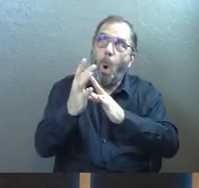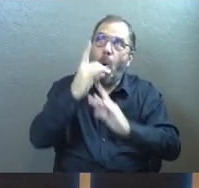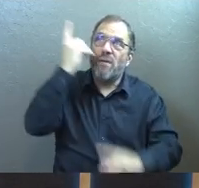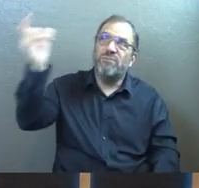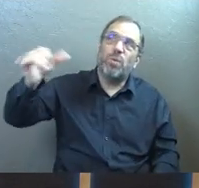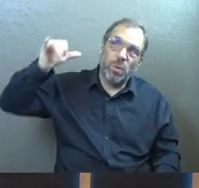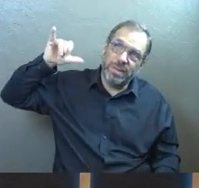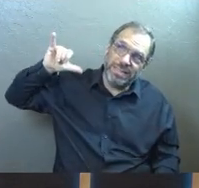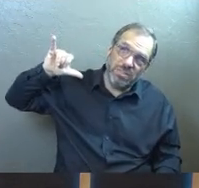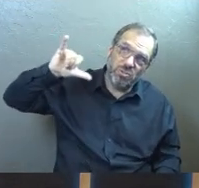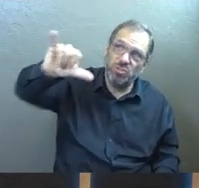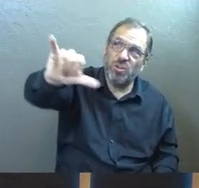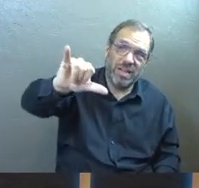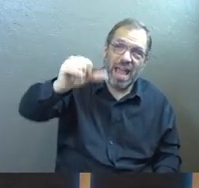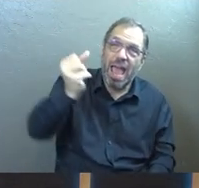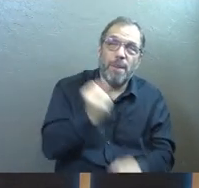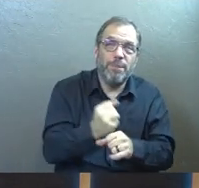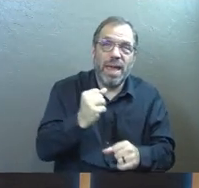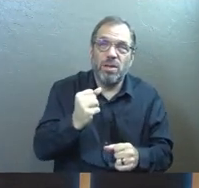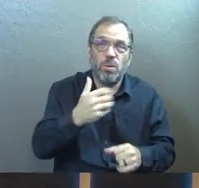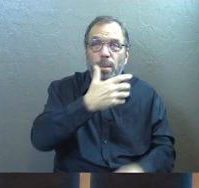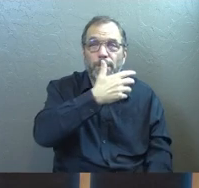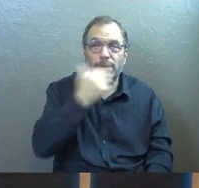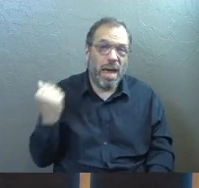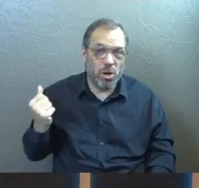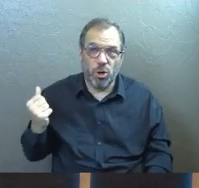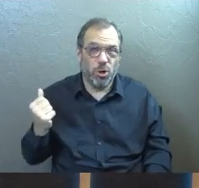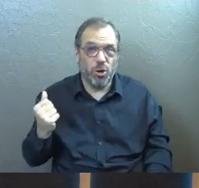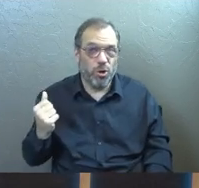eternity and he'll only make you better.